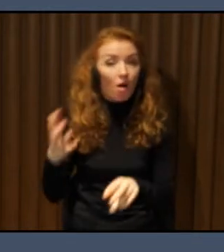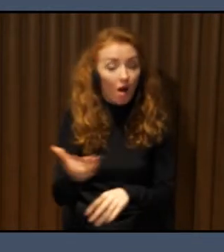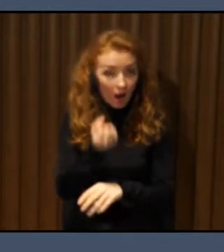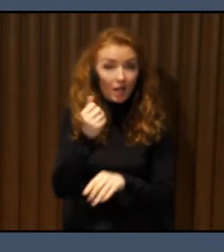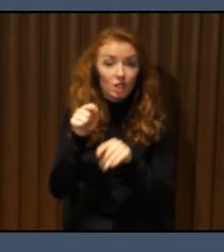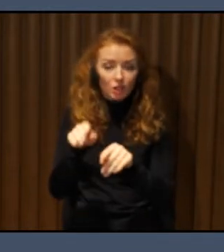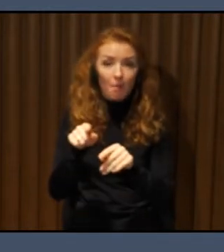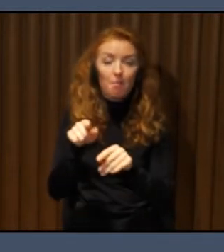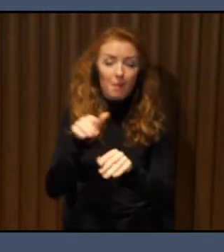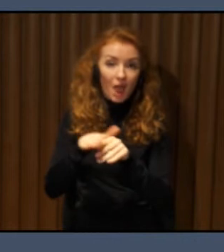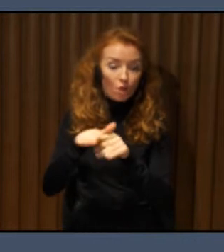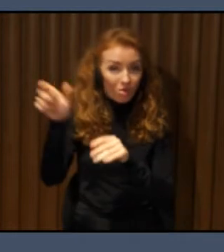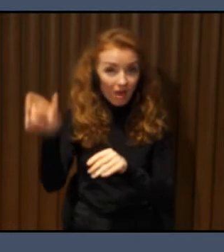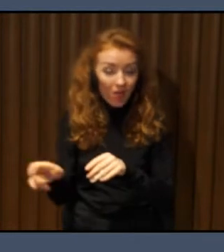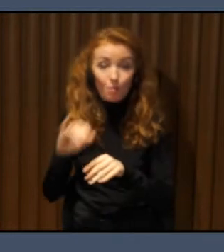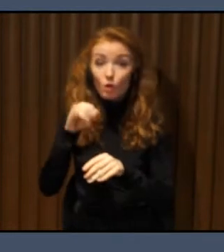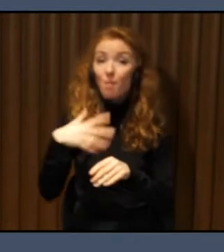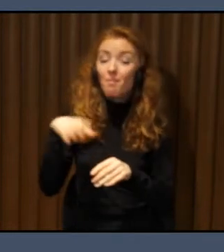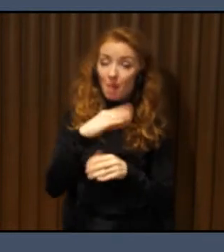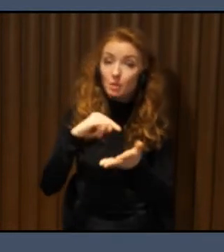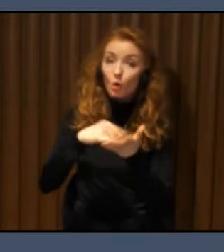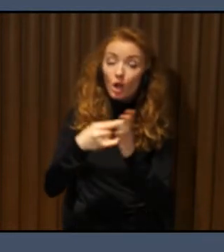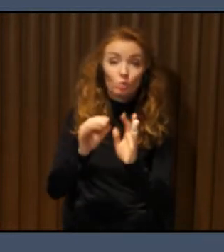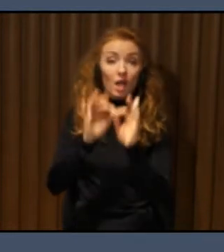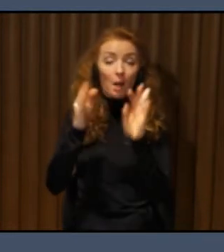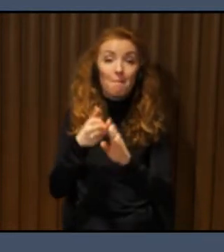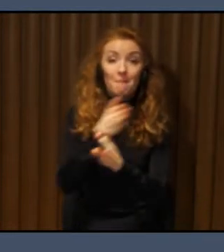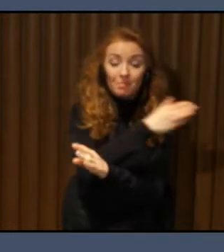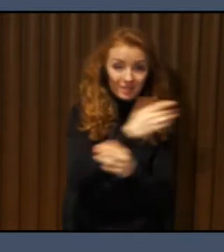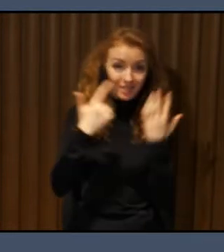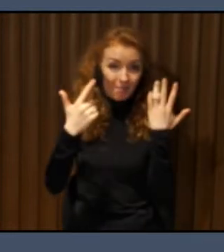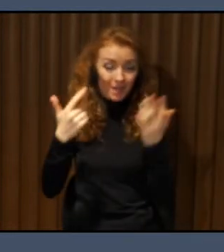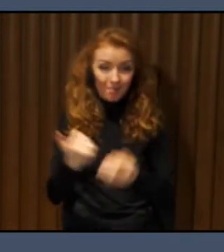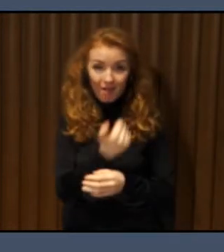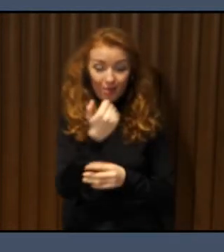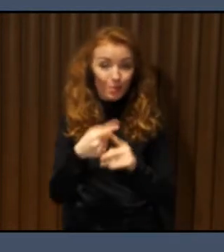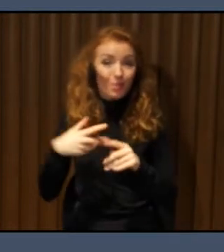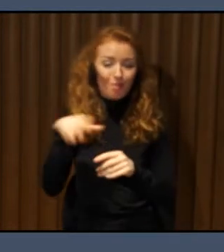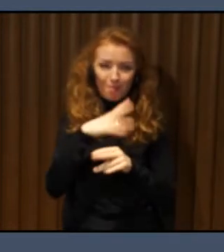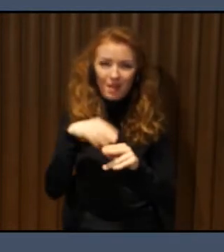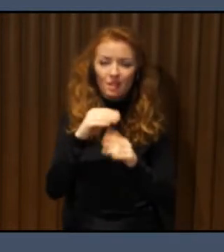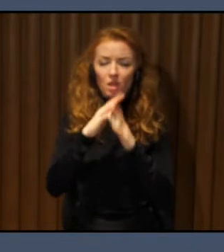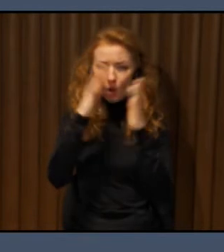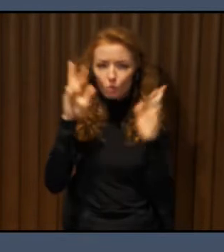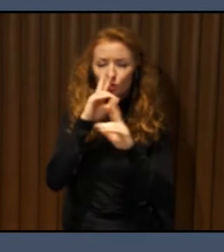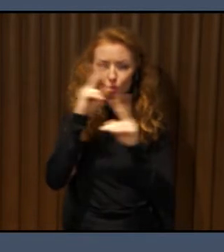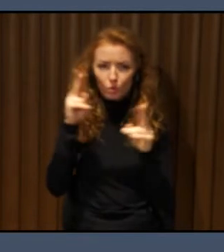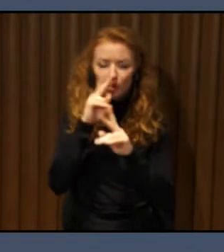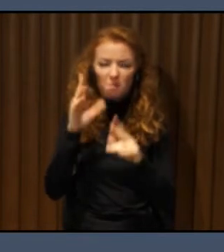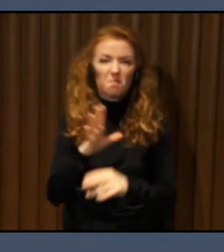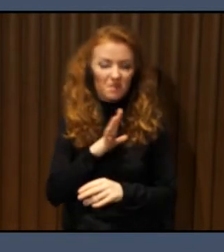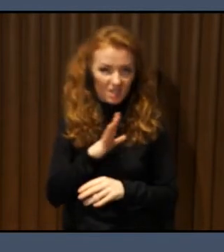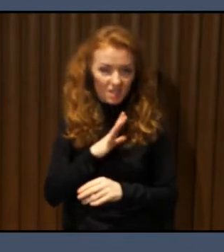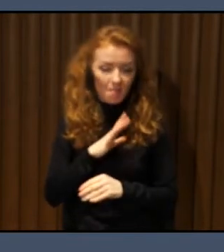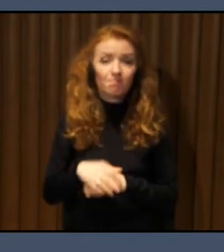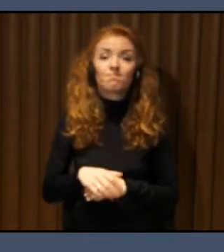this project maybe seven years ago. We made very big mistakes. We worked with end users. And today what we are doing in New